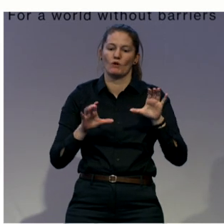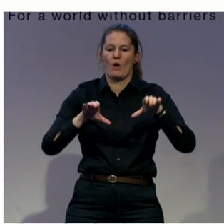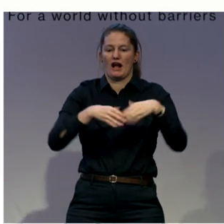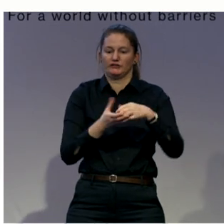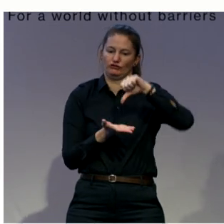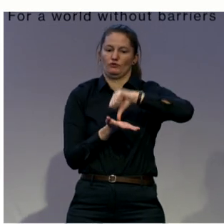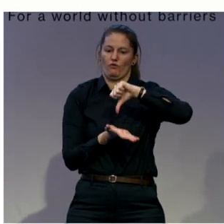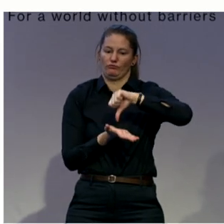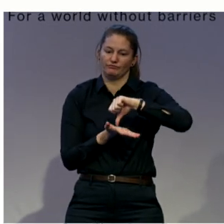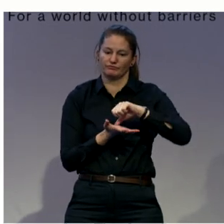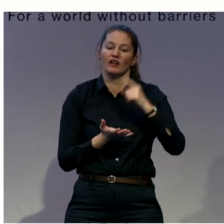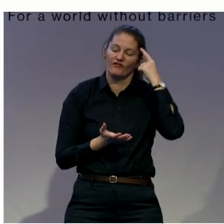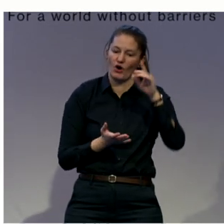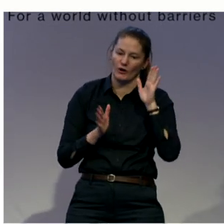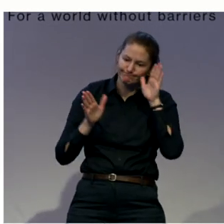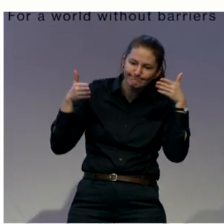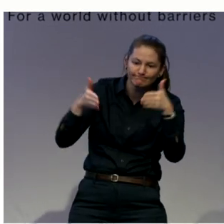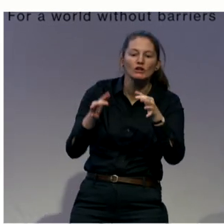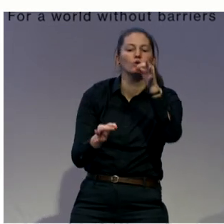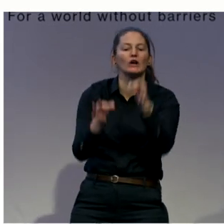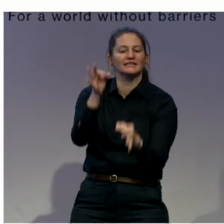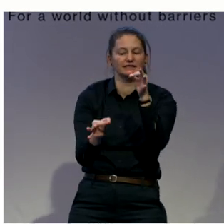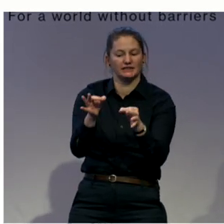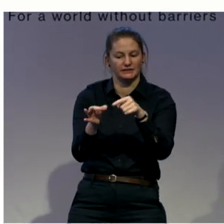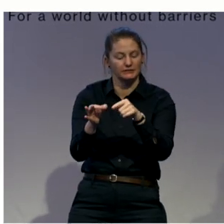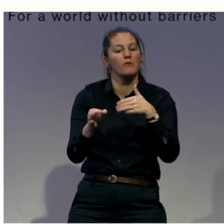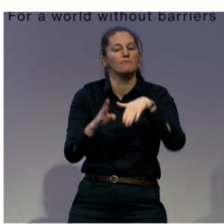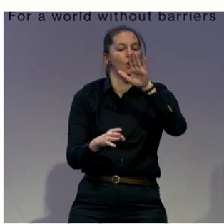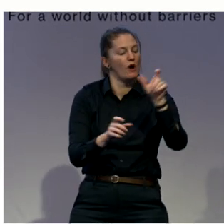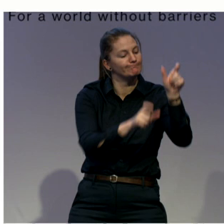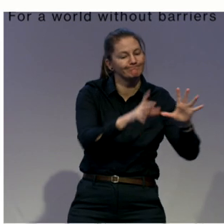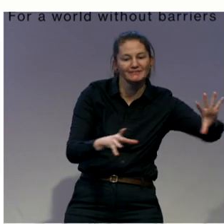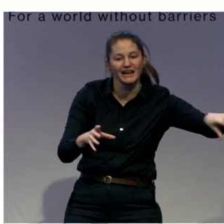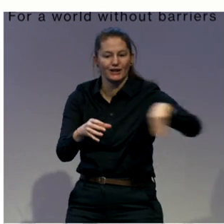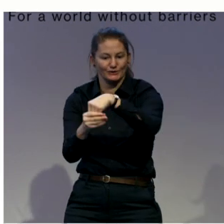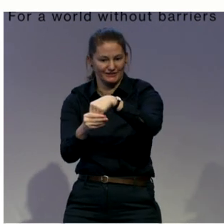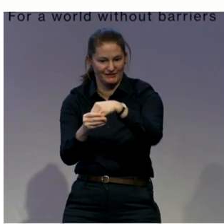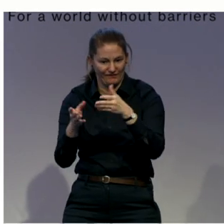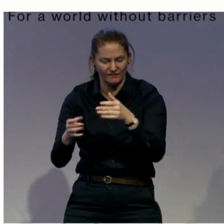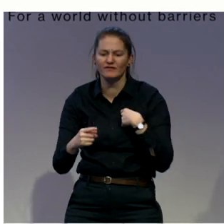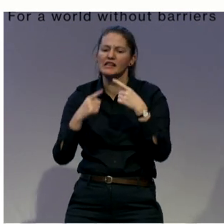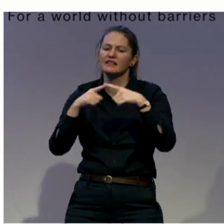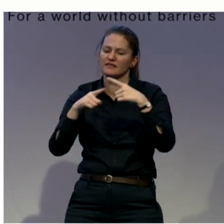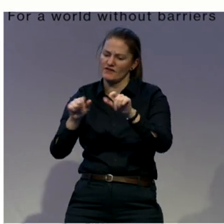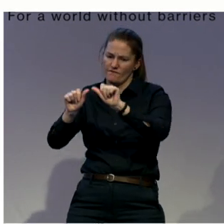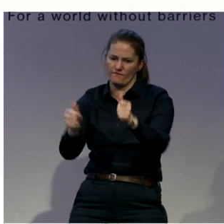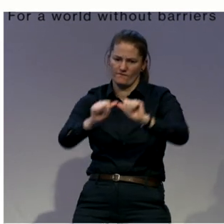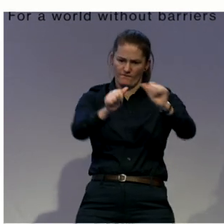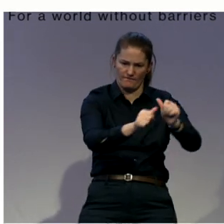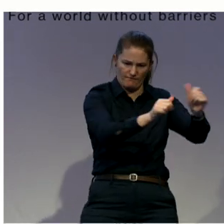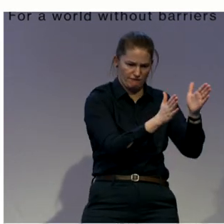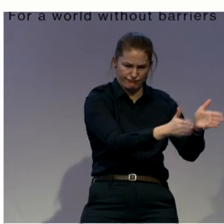And we do this in a few different ways. So we provide training and technical assistance to criminal justice professionals.